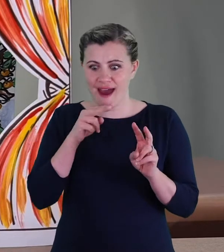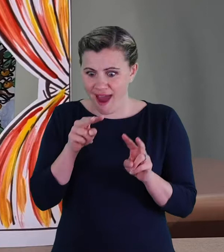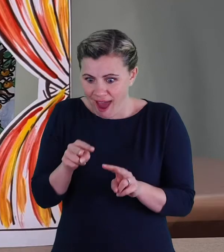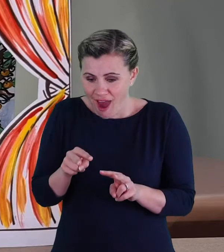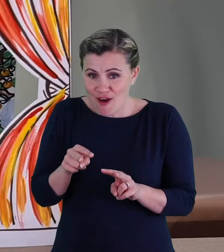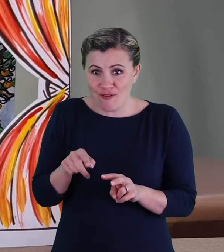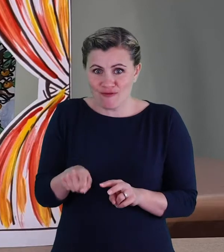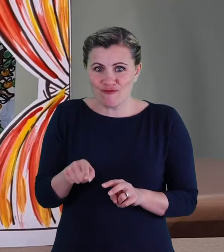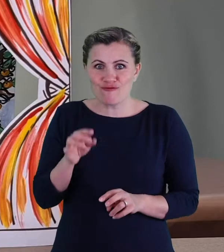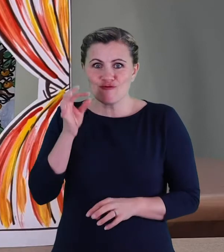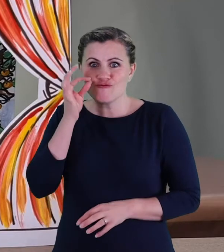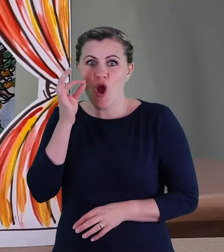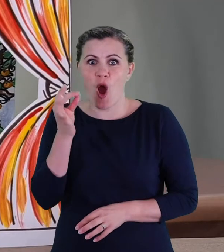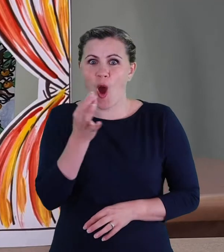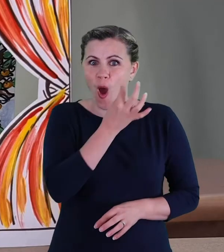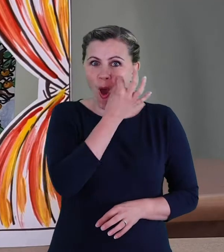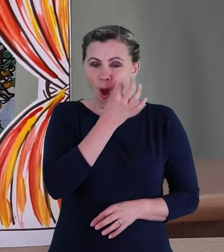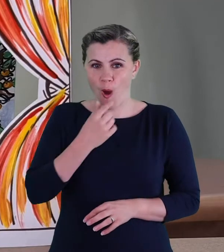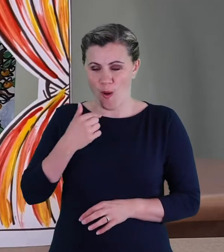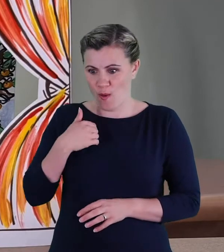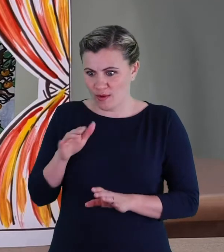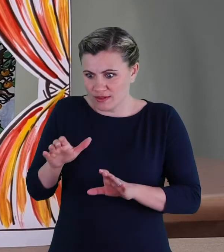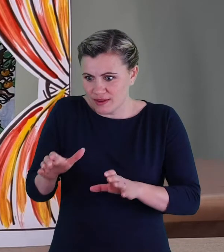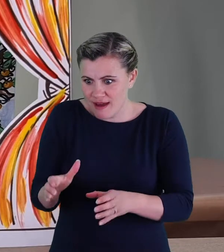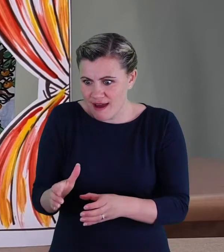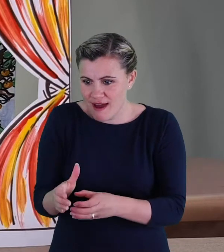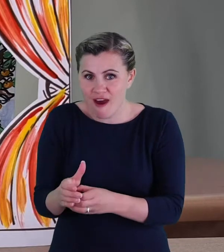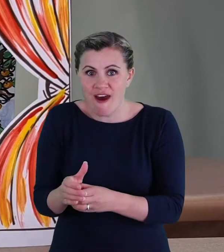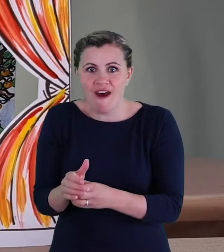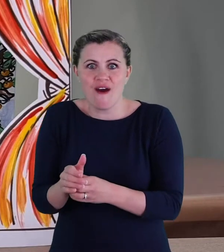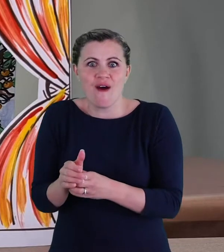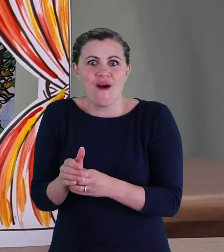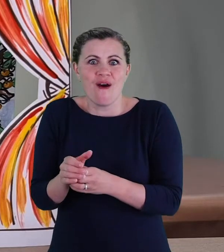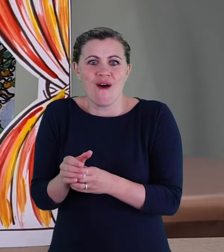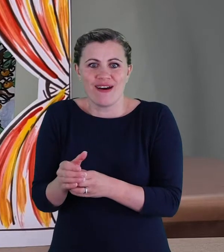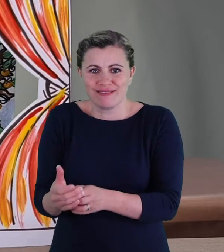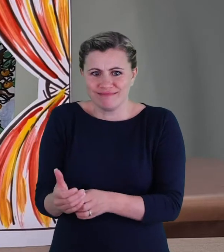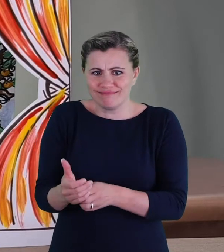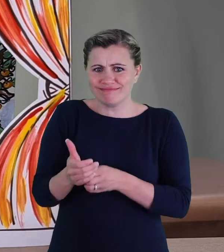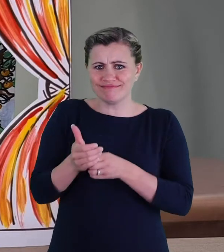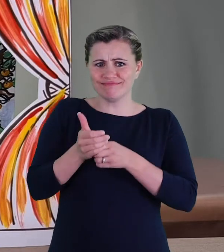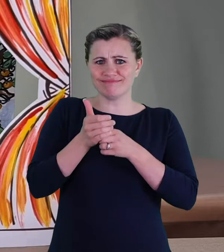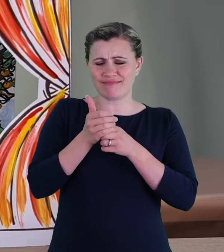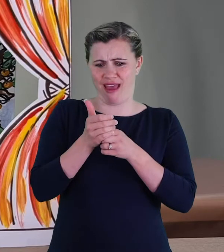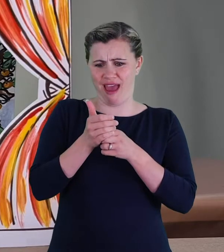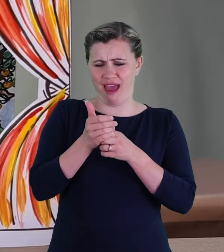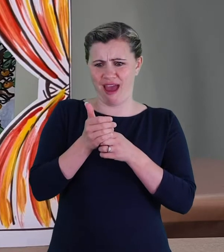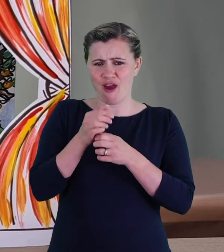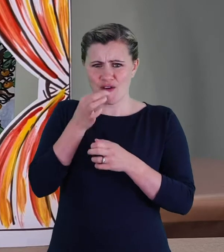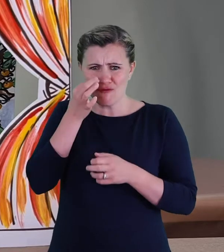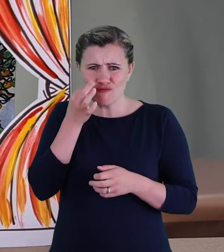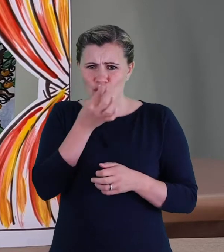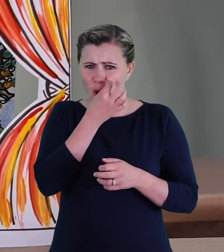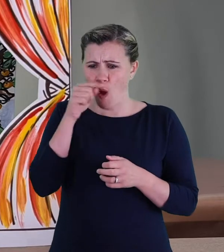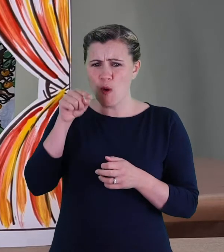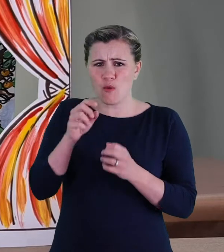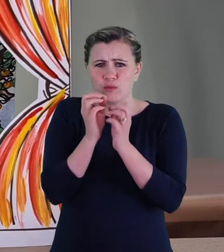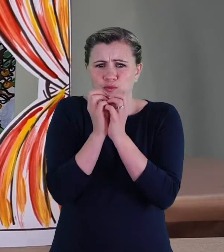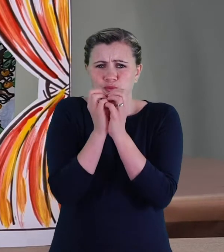fruity. The sweet rose was blooming. I found faith